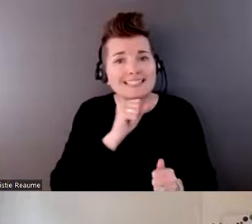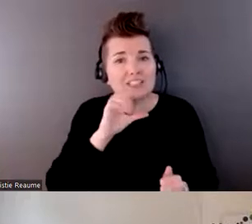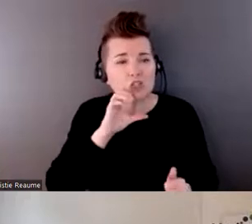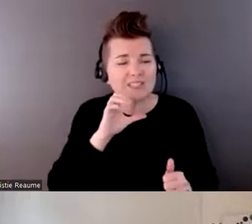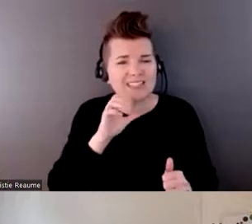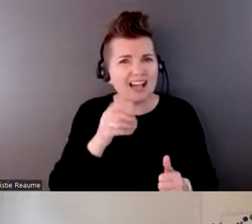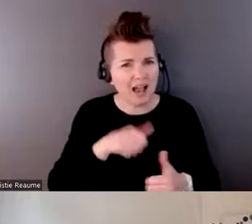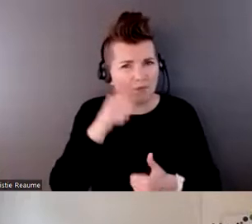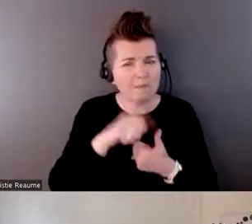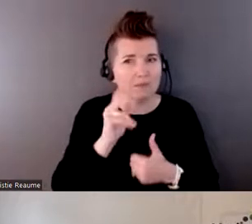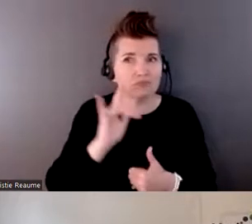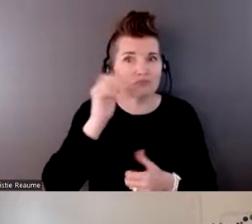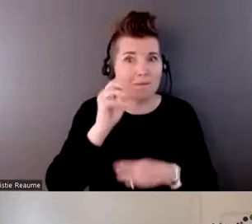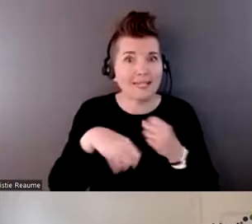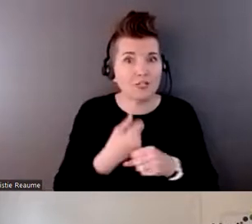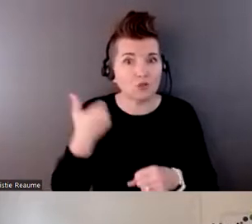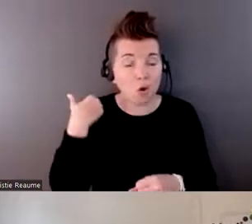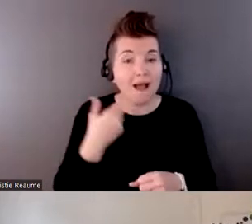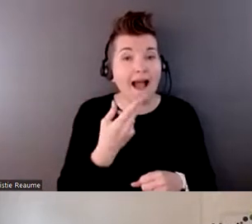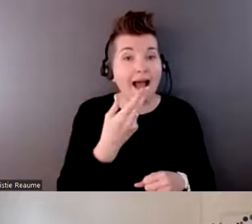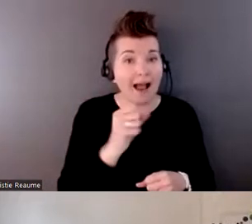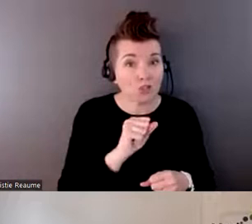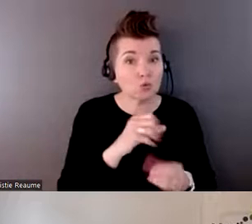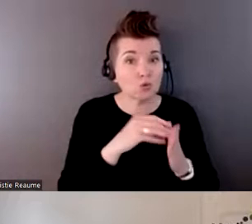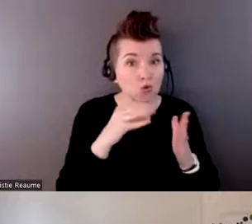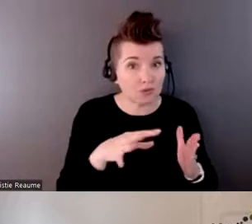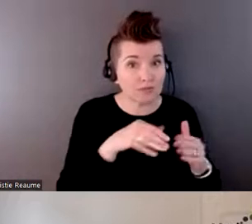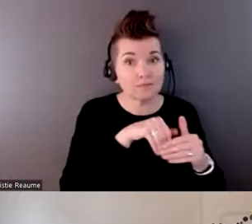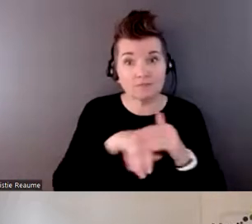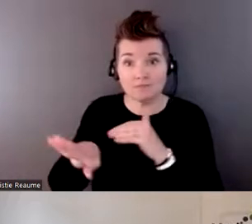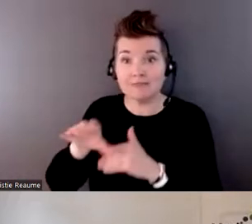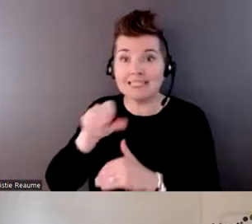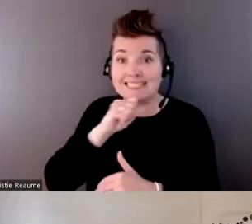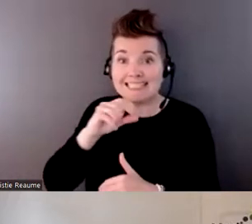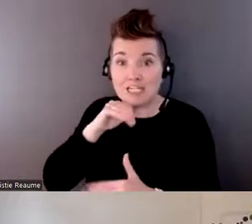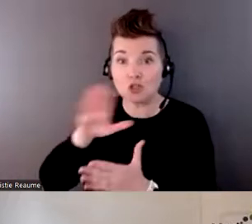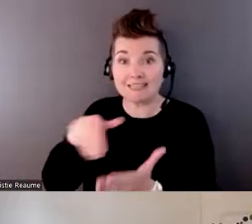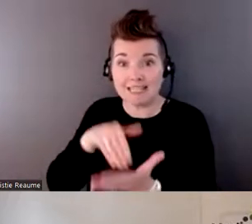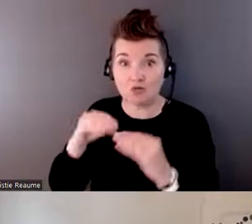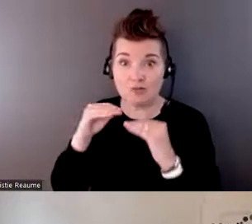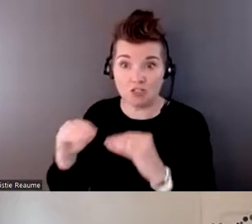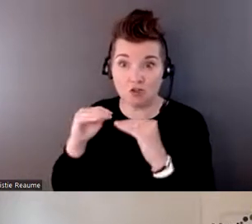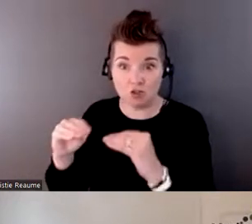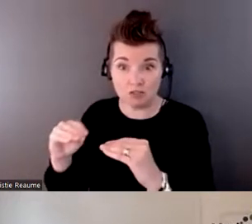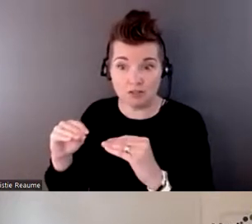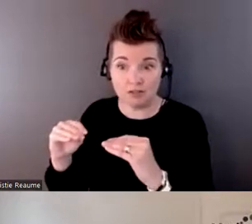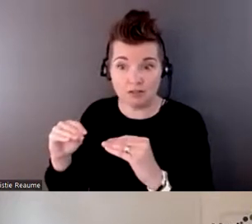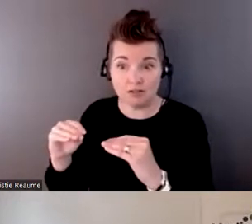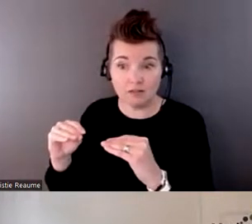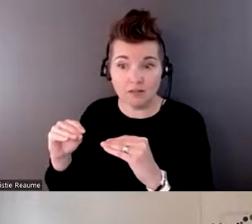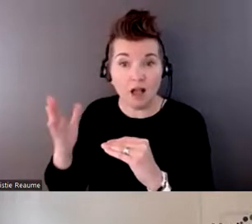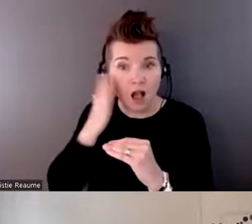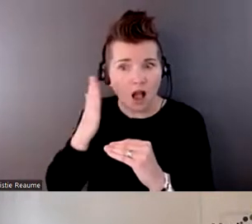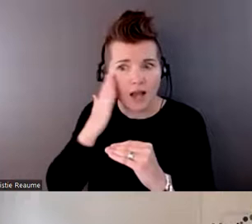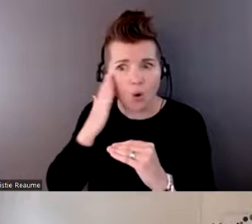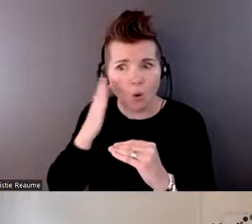you know, high school students would go into like say retirement homes or other senior centers to teach. And I know that there are programs out there. I'm just